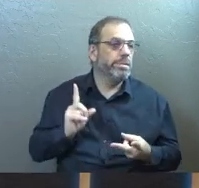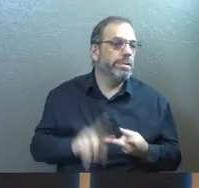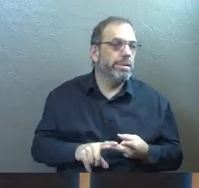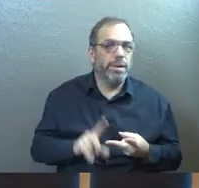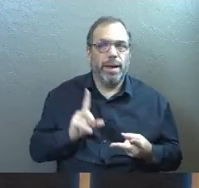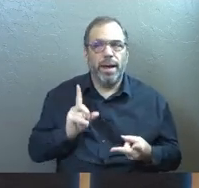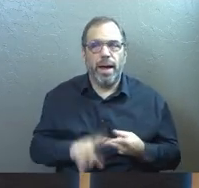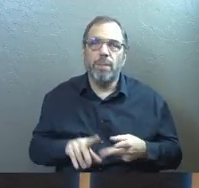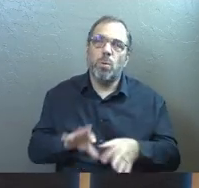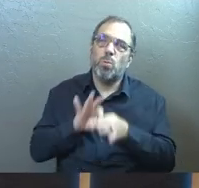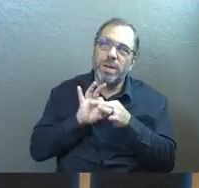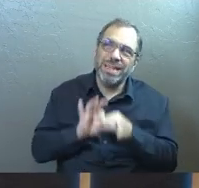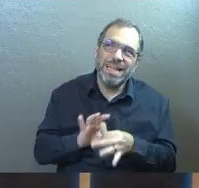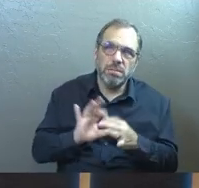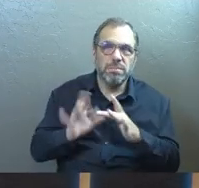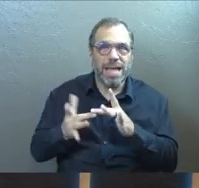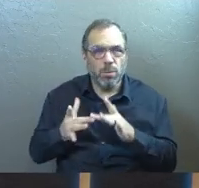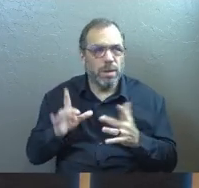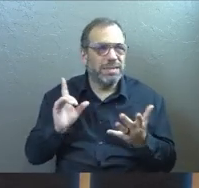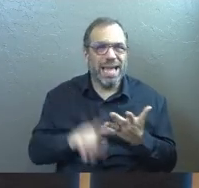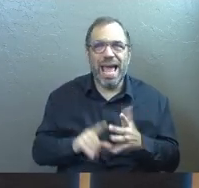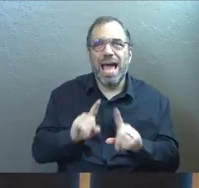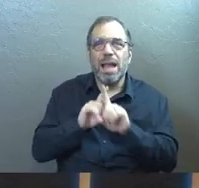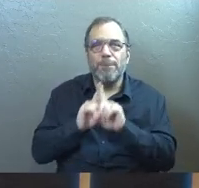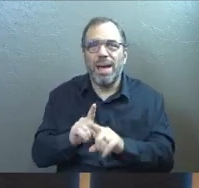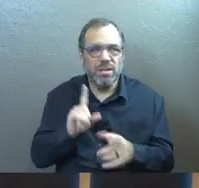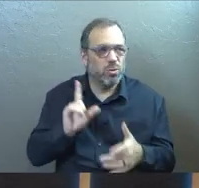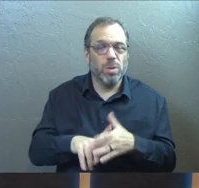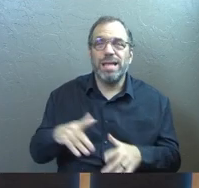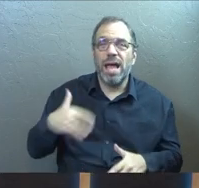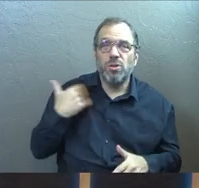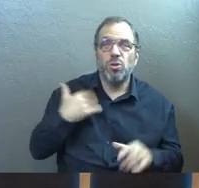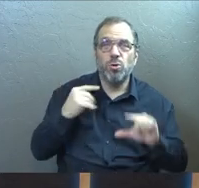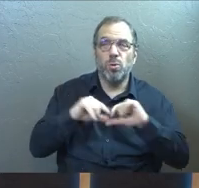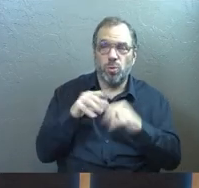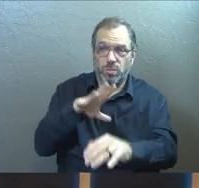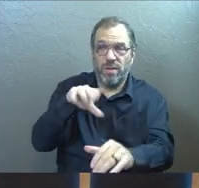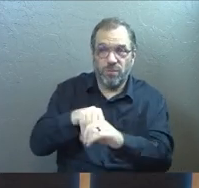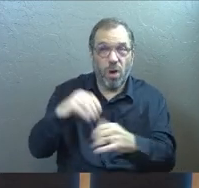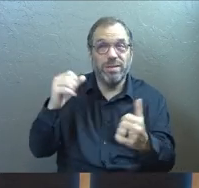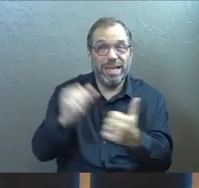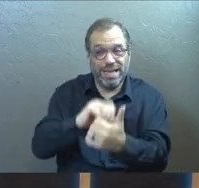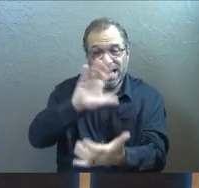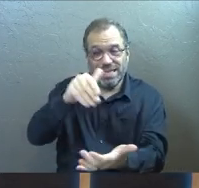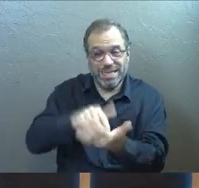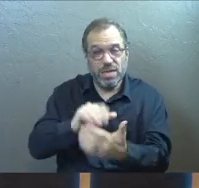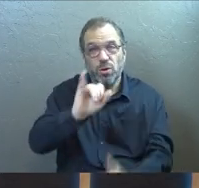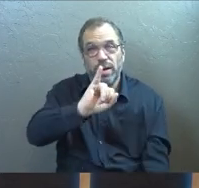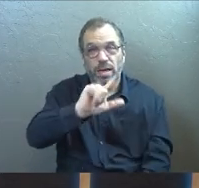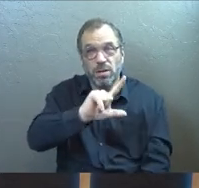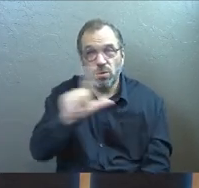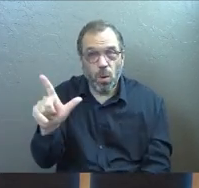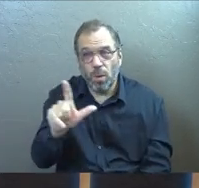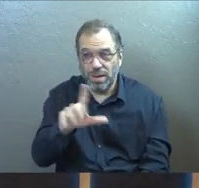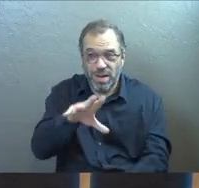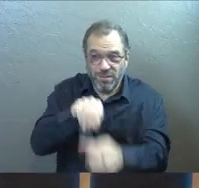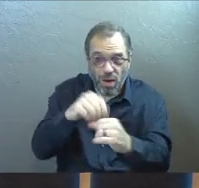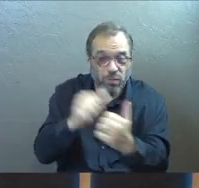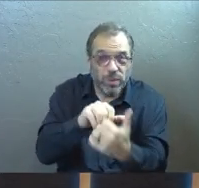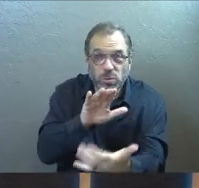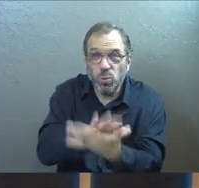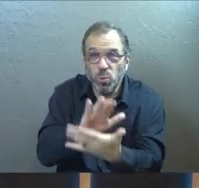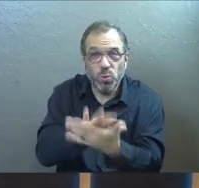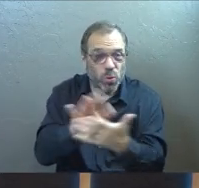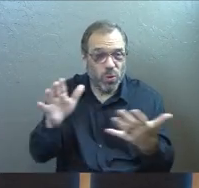relational networks and they had mentors and they had youth groups that they were a part of and things at school that they were involved